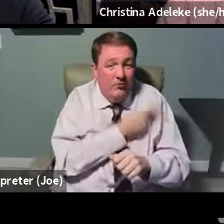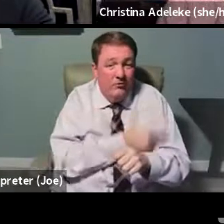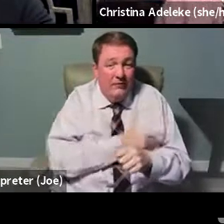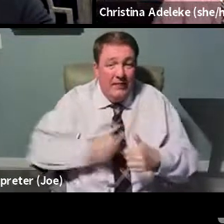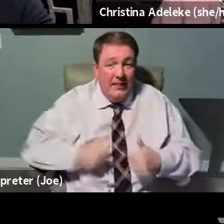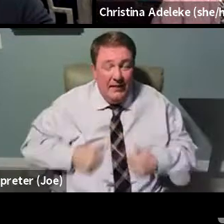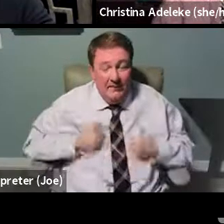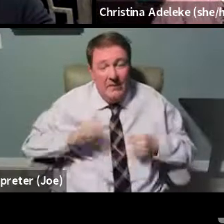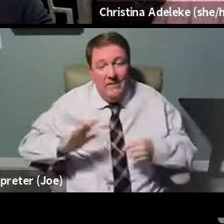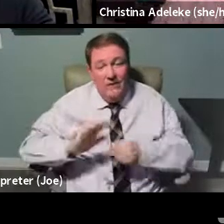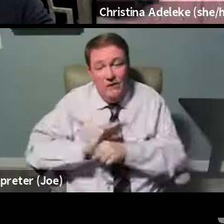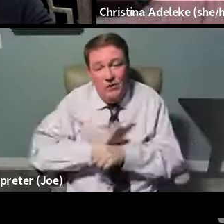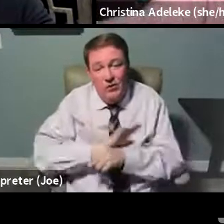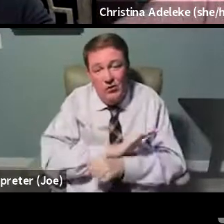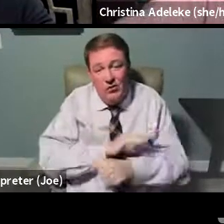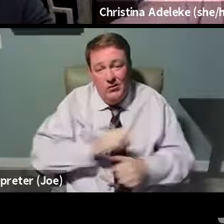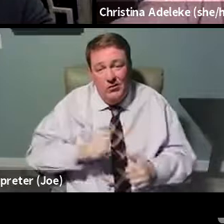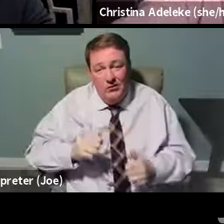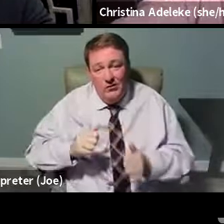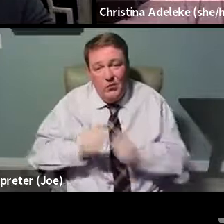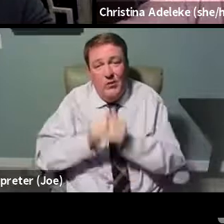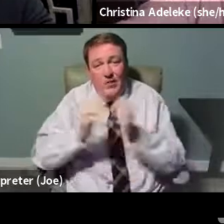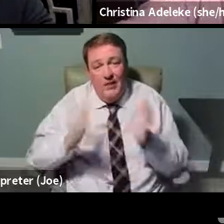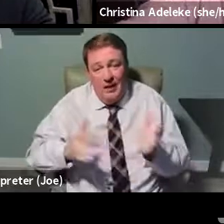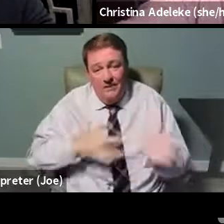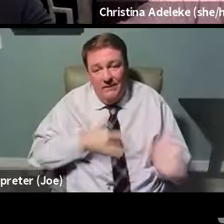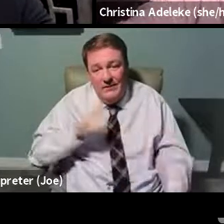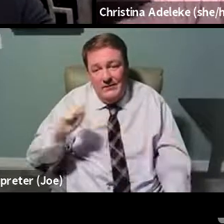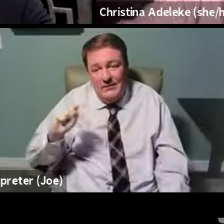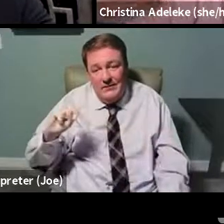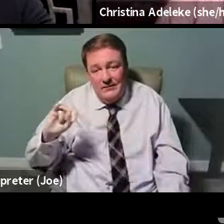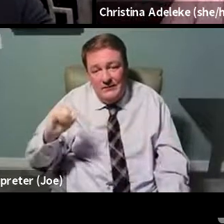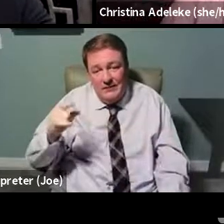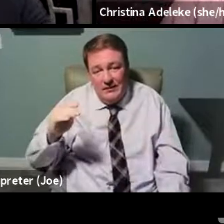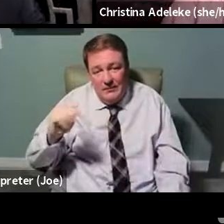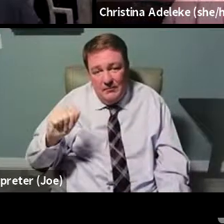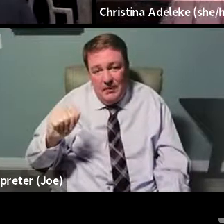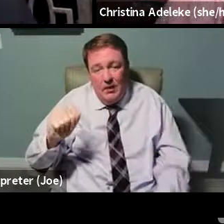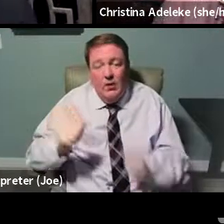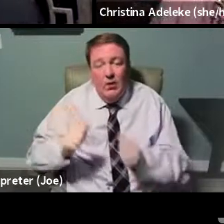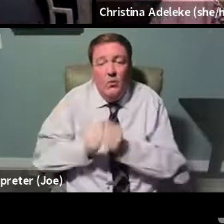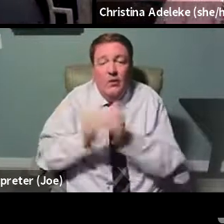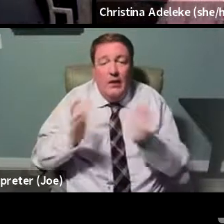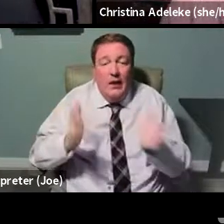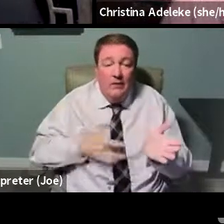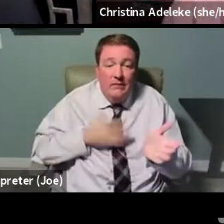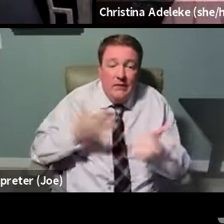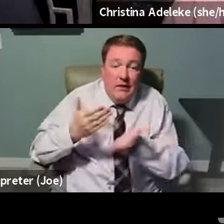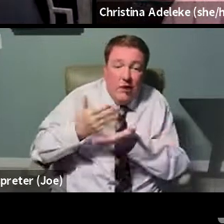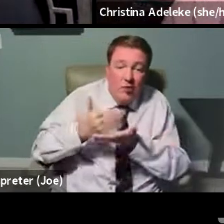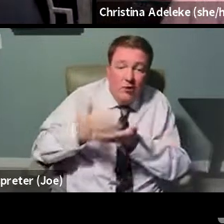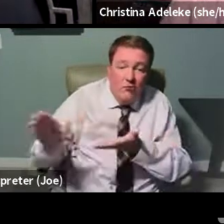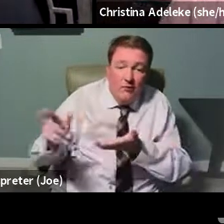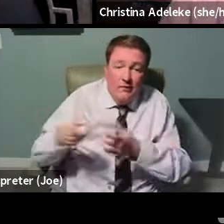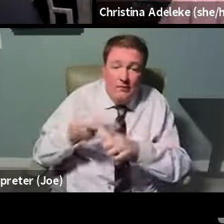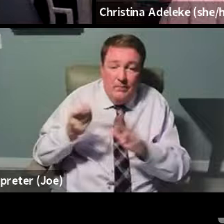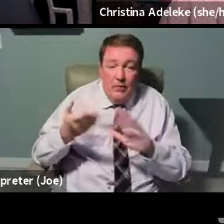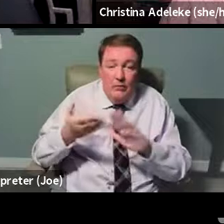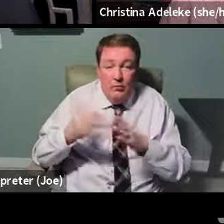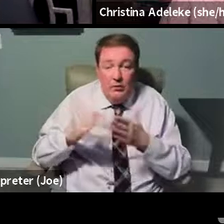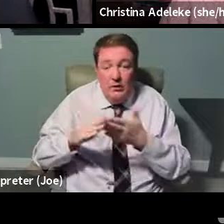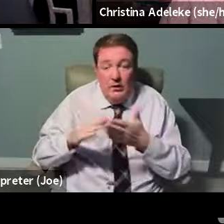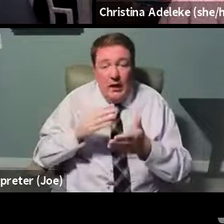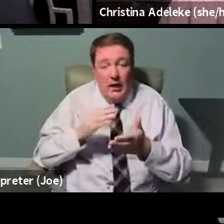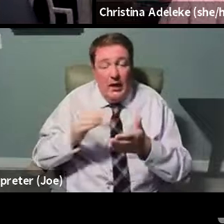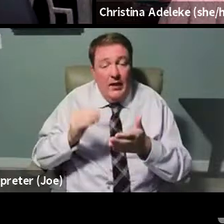fully without feeling astigmatized, without feeling, you know, ostracized from the community, or with the fear